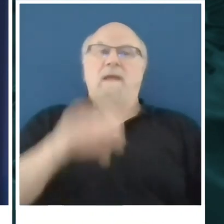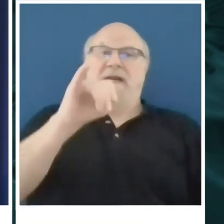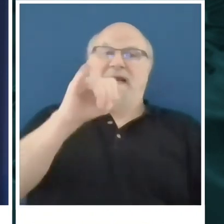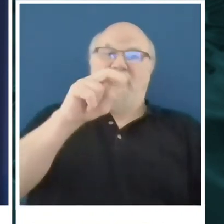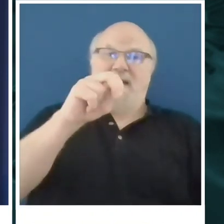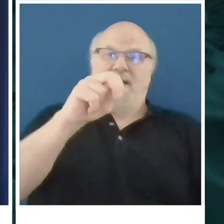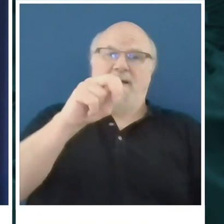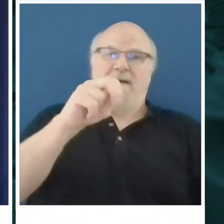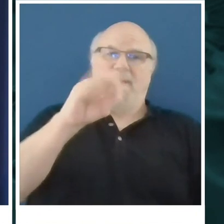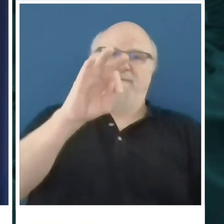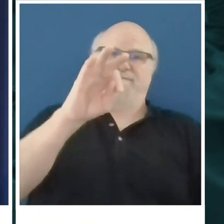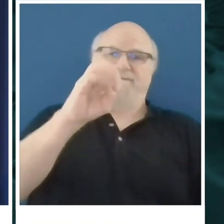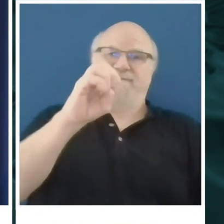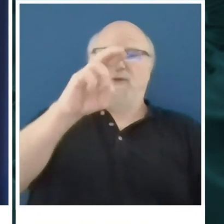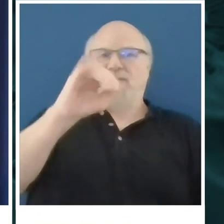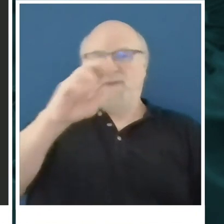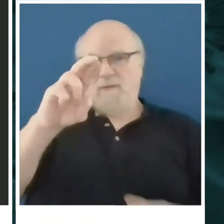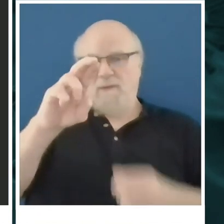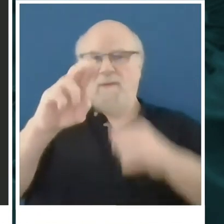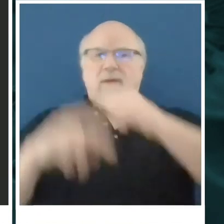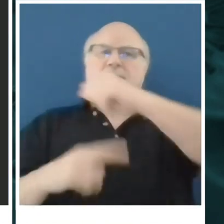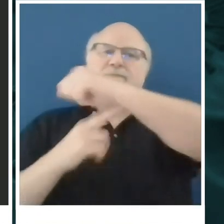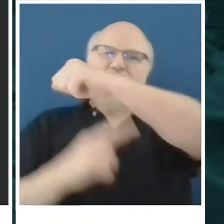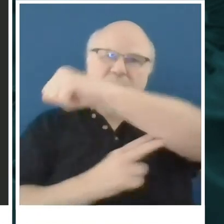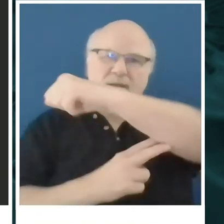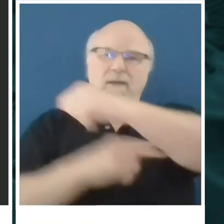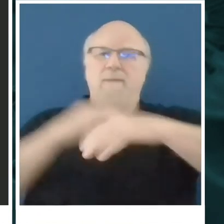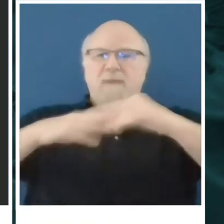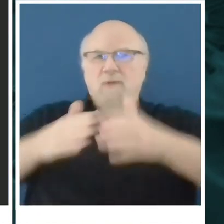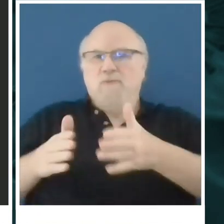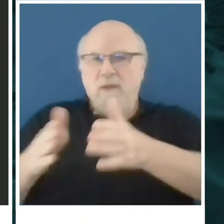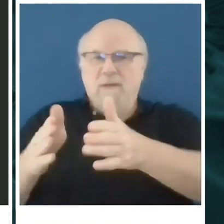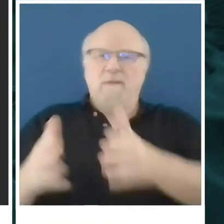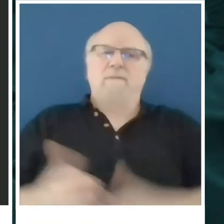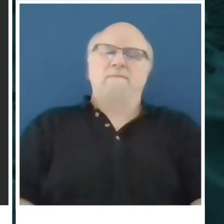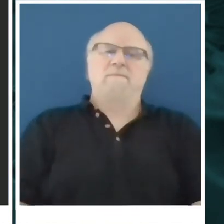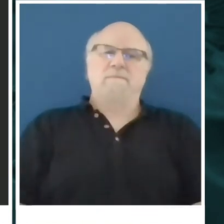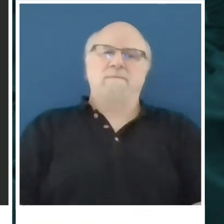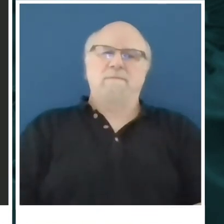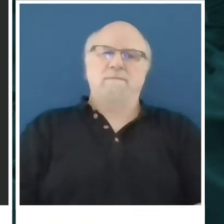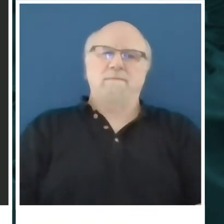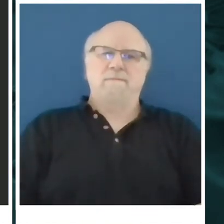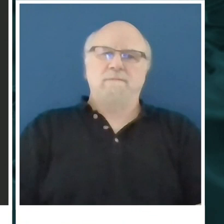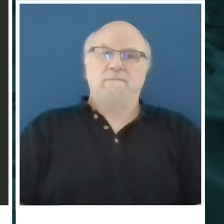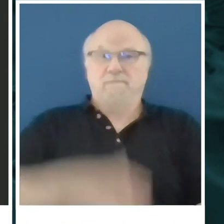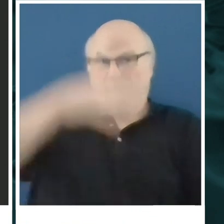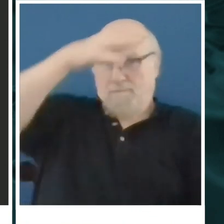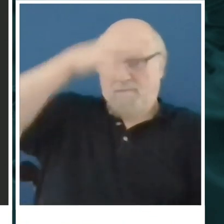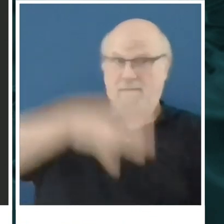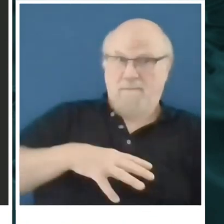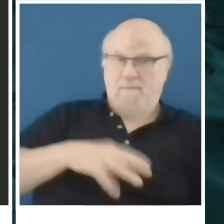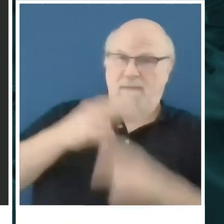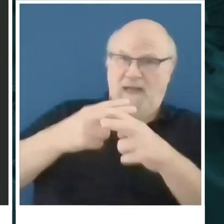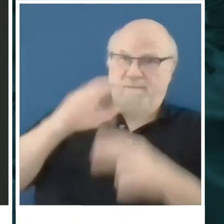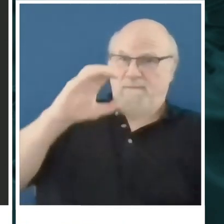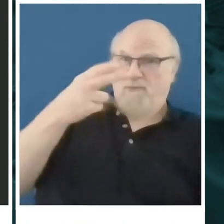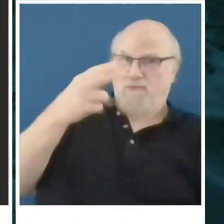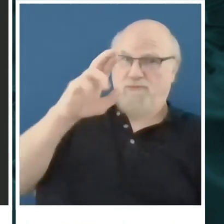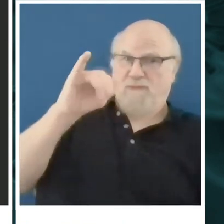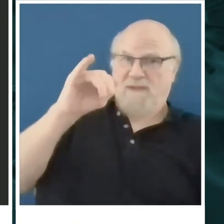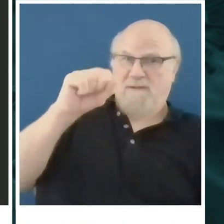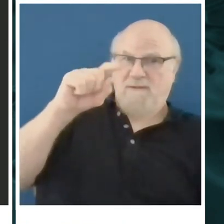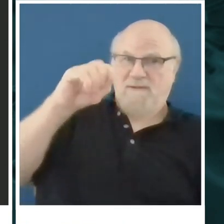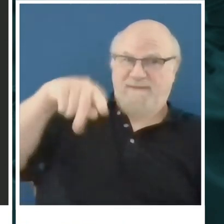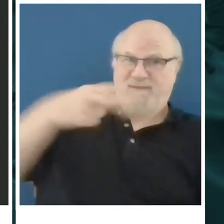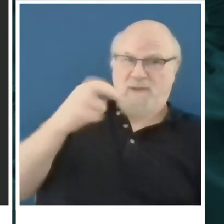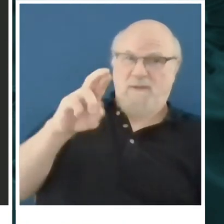Chris Hong with the Times Union. Hey, I've got two questions, Mayor. The first question was the data that you presented on those charts earlier